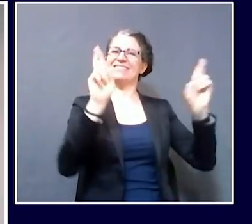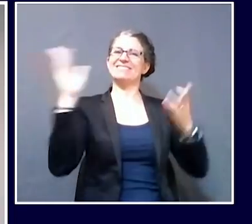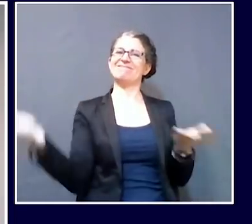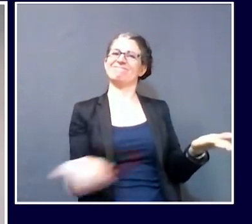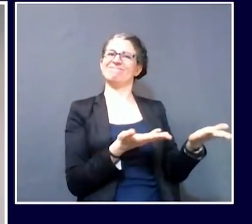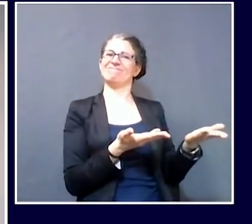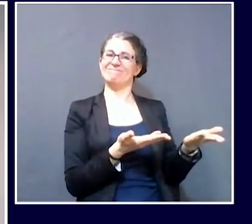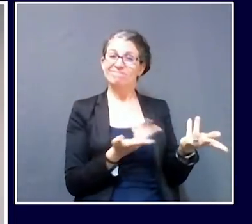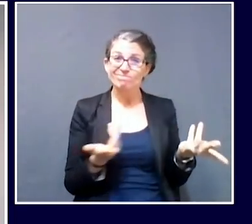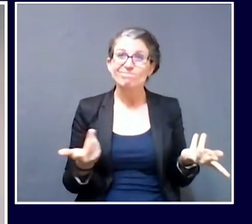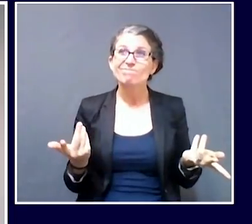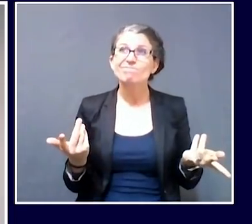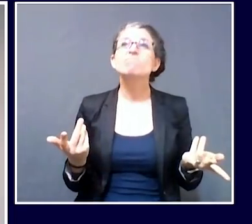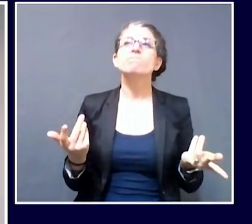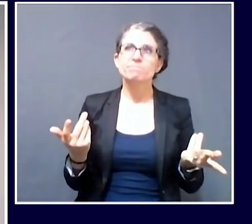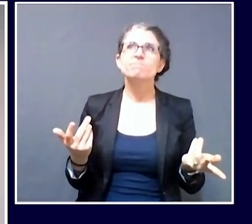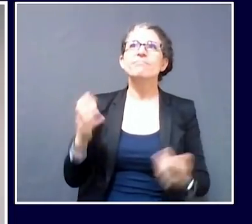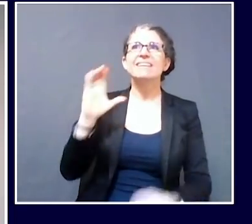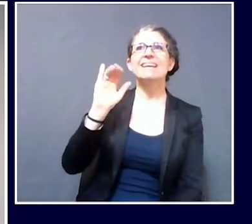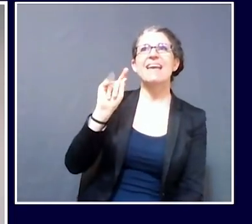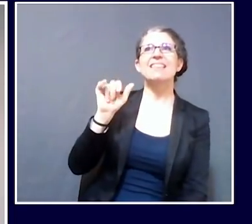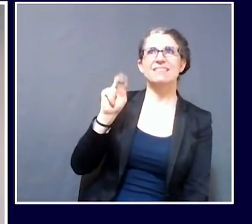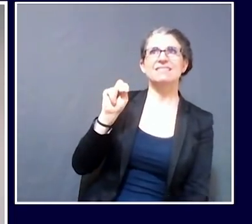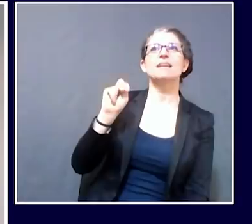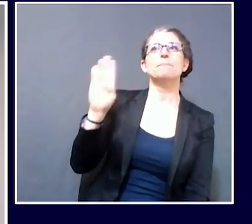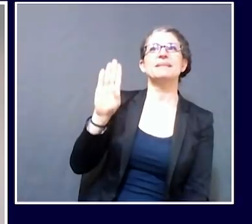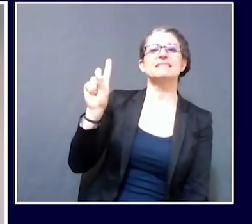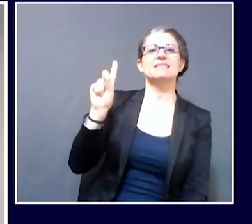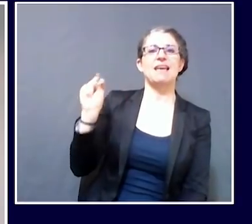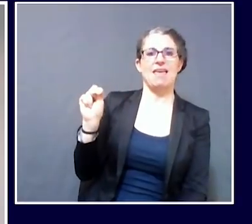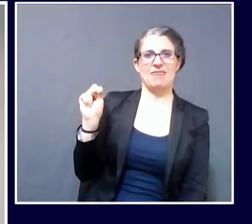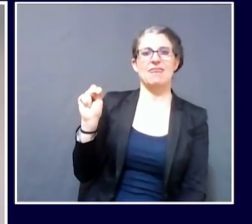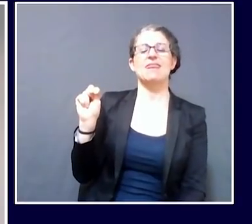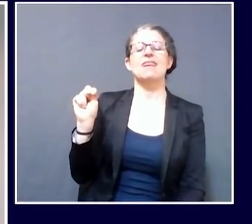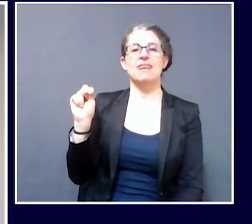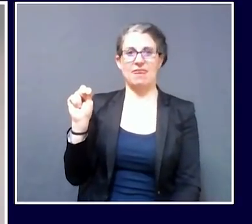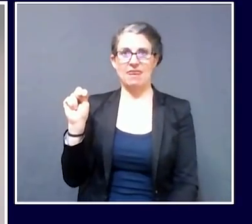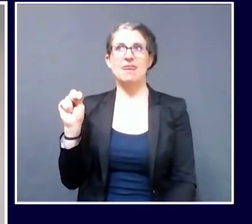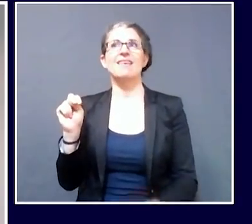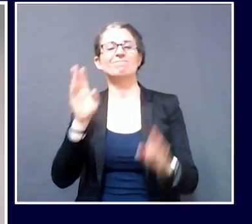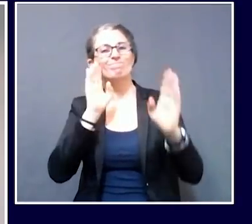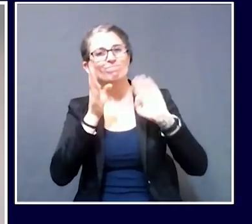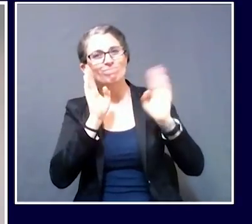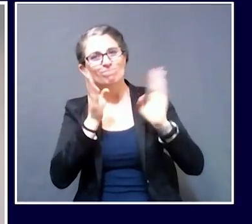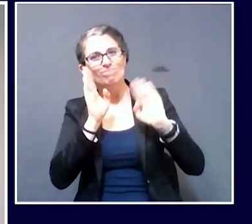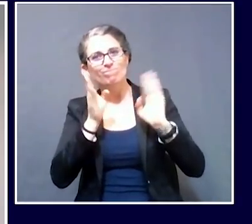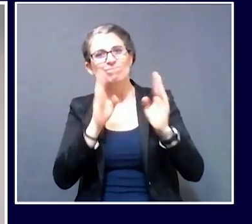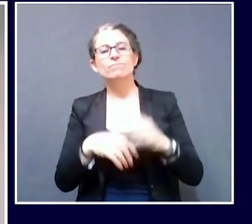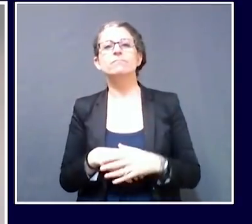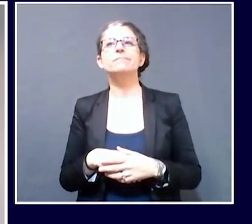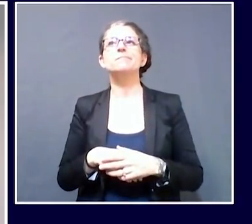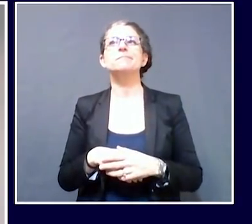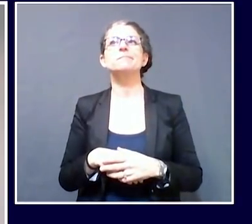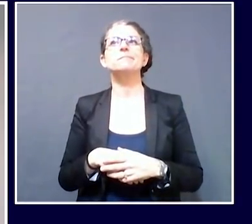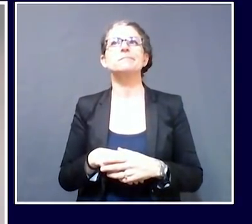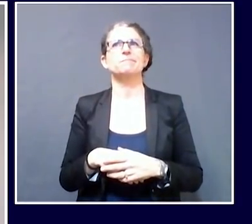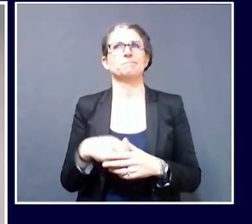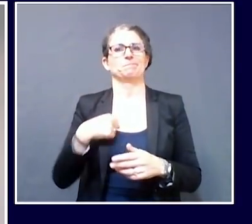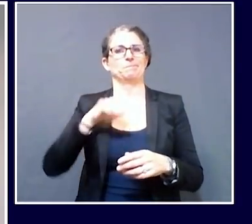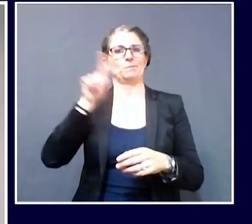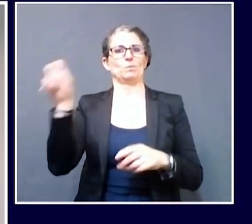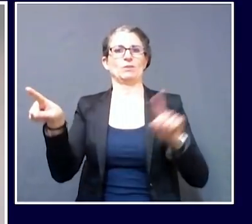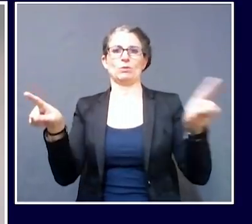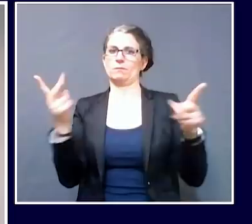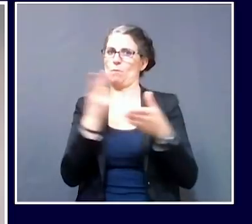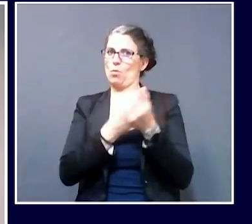Andrews at the BDN. Hi, good afternoon. I also have a quick questions for both of you. Dr. Shaw,